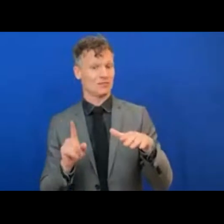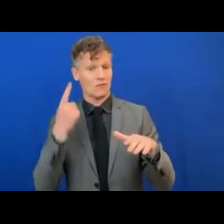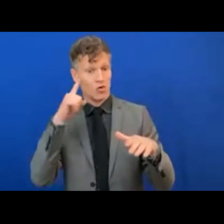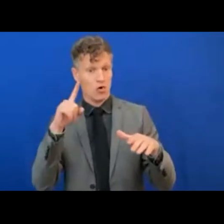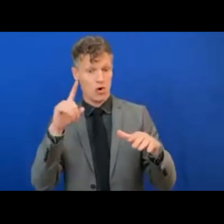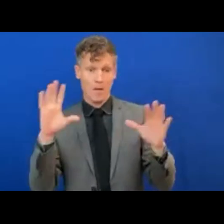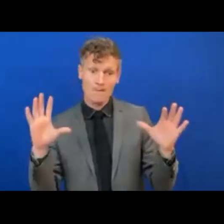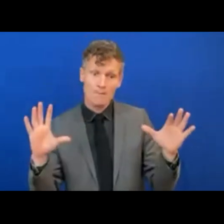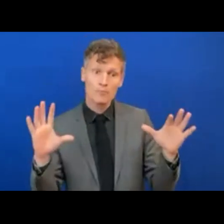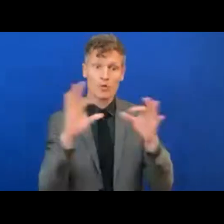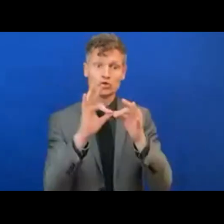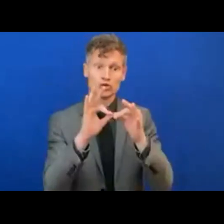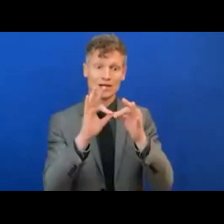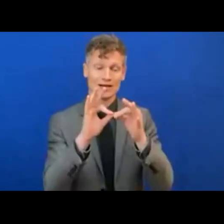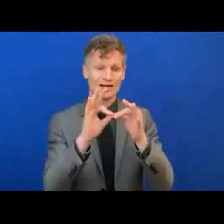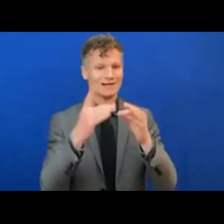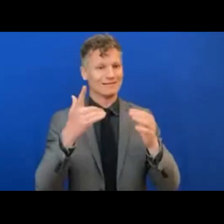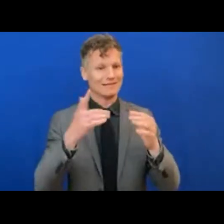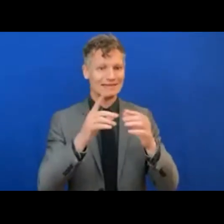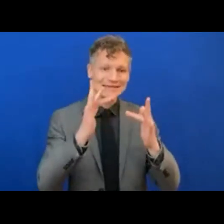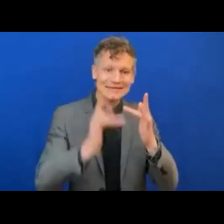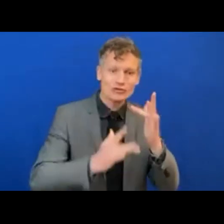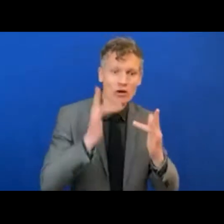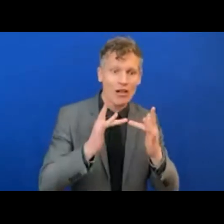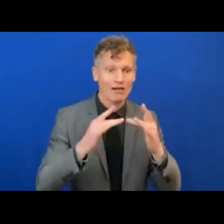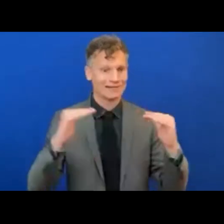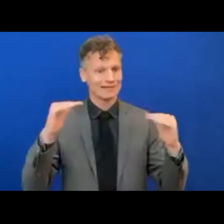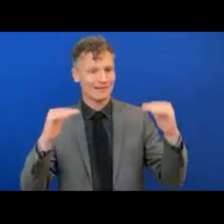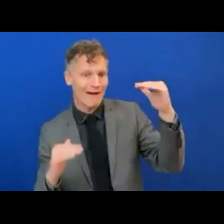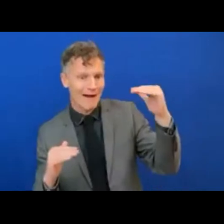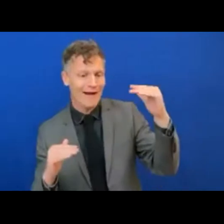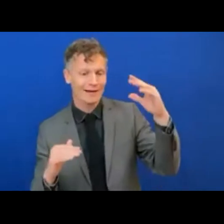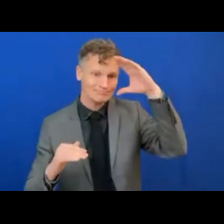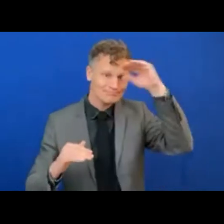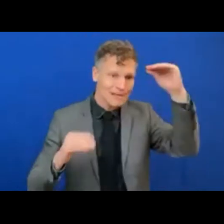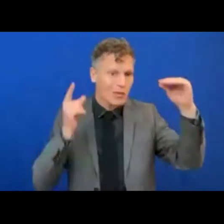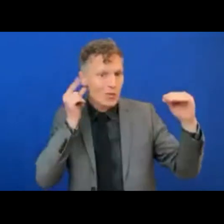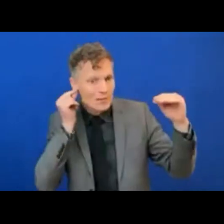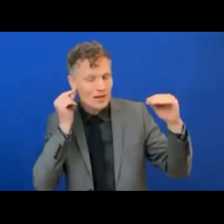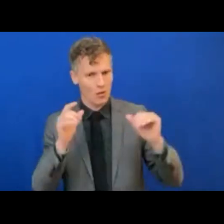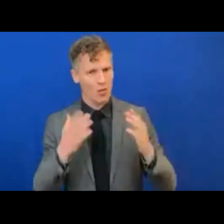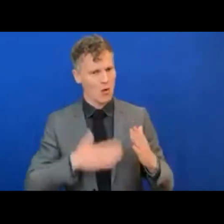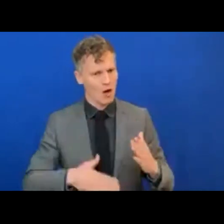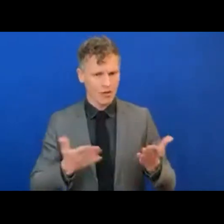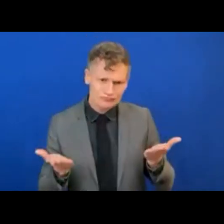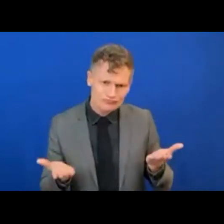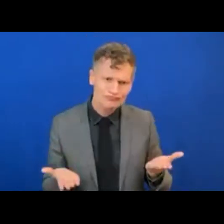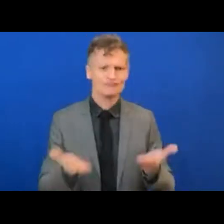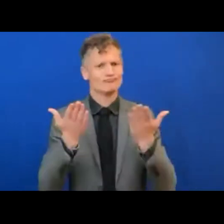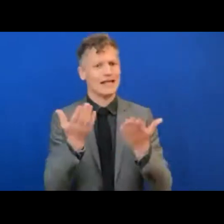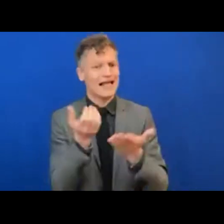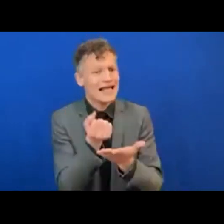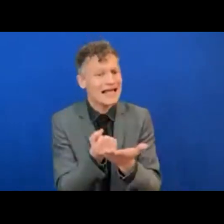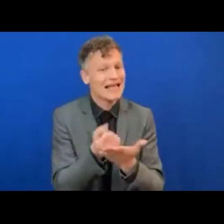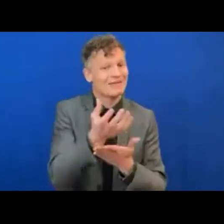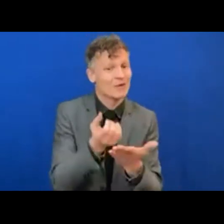digital divide and gender gap with the transformative powers of information technology. Ethiopia's